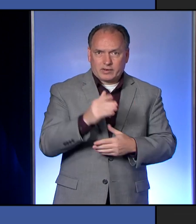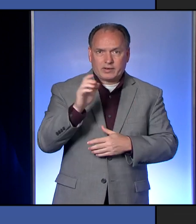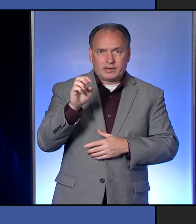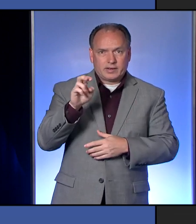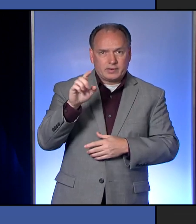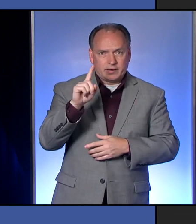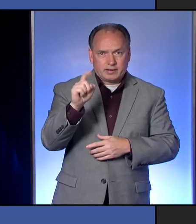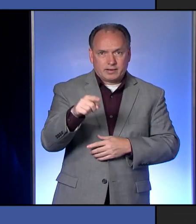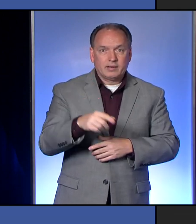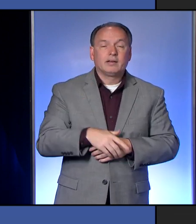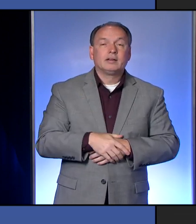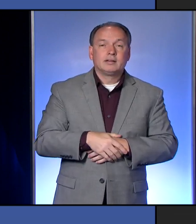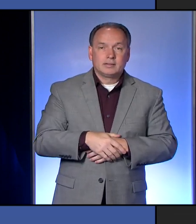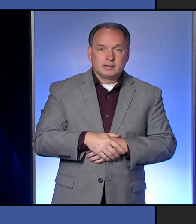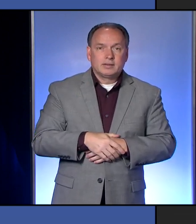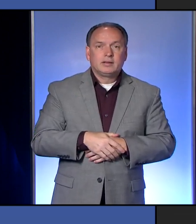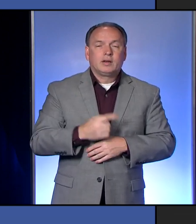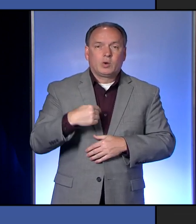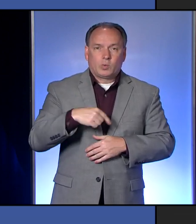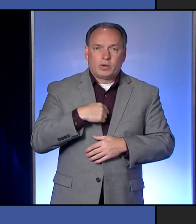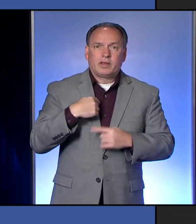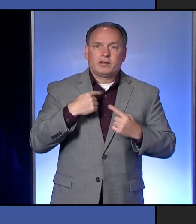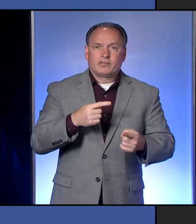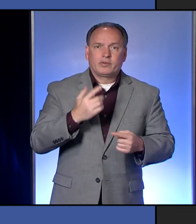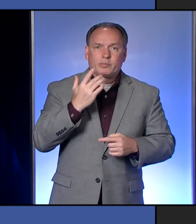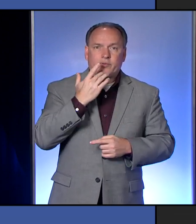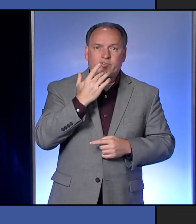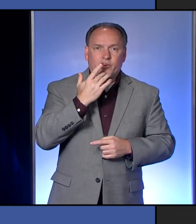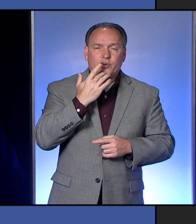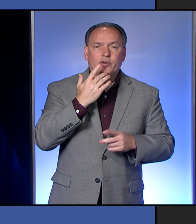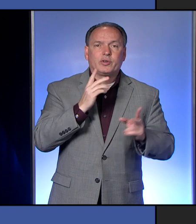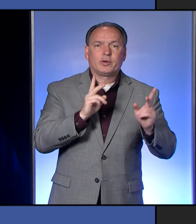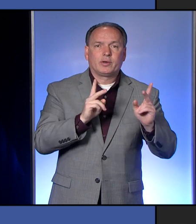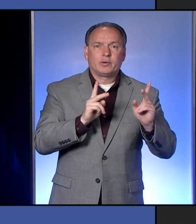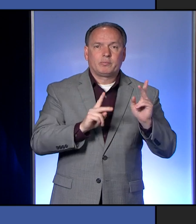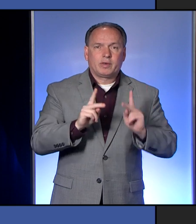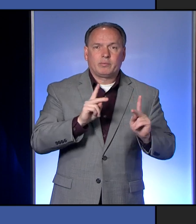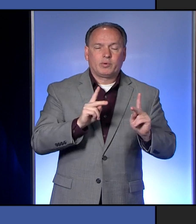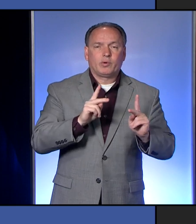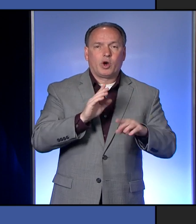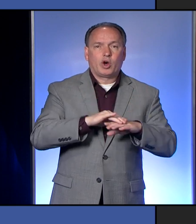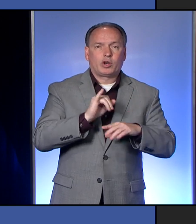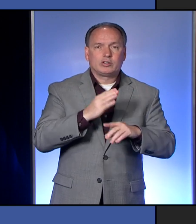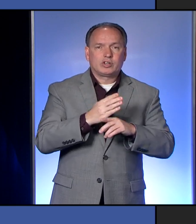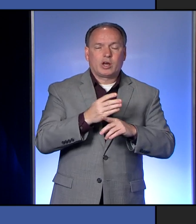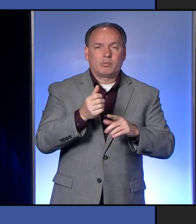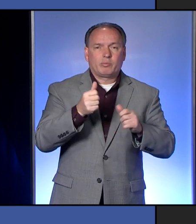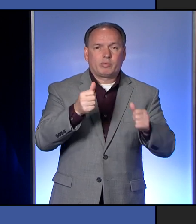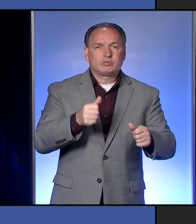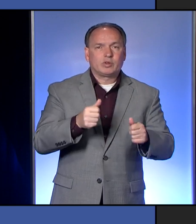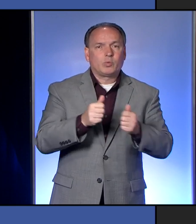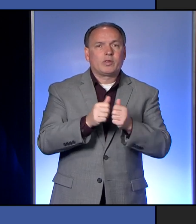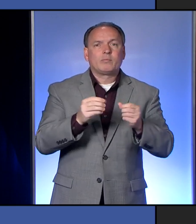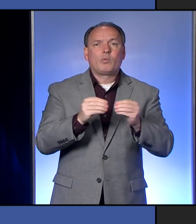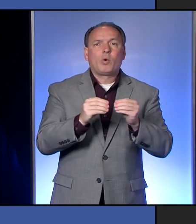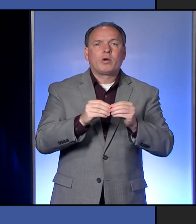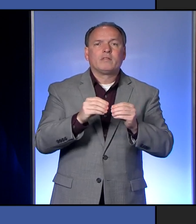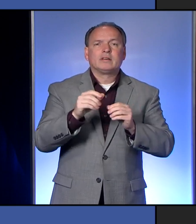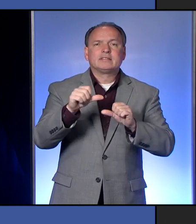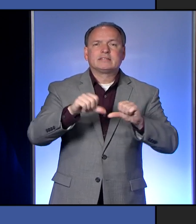We have actually preferred persons per our job posting with more of a science background.